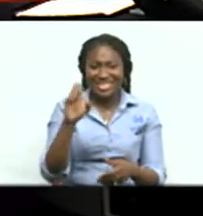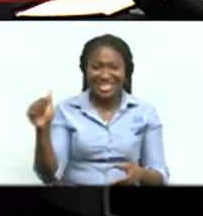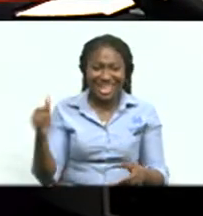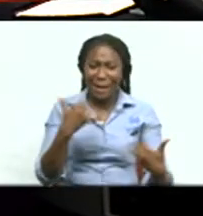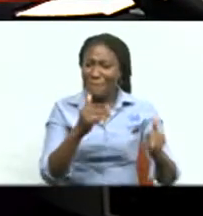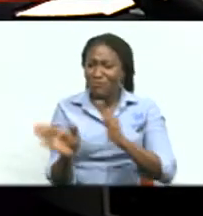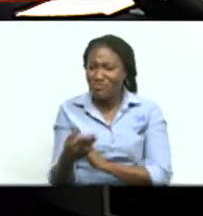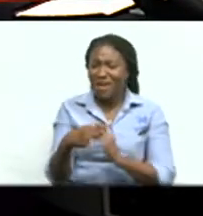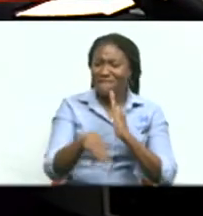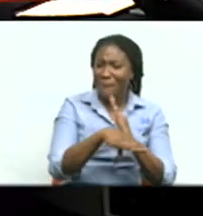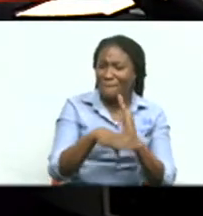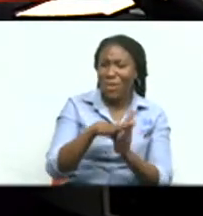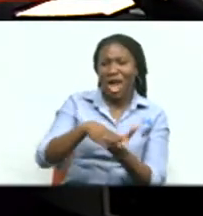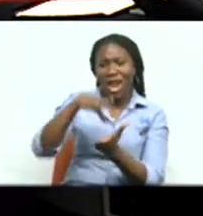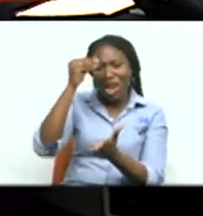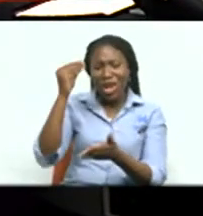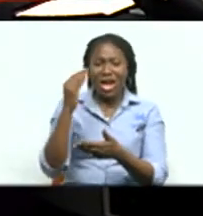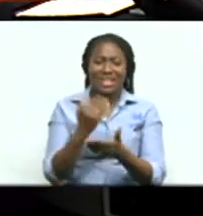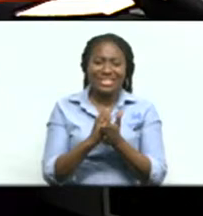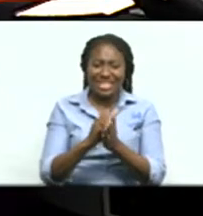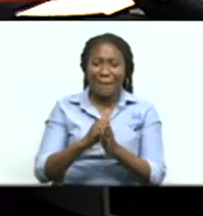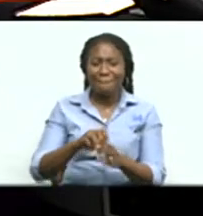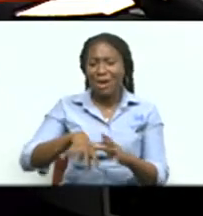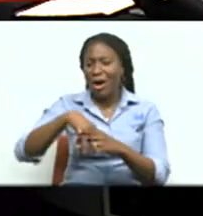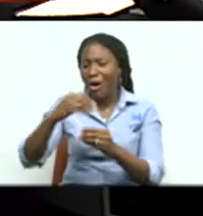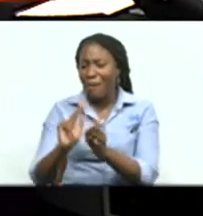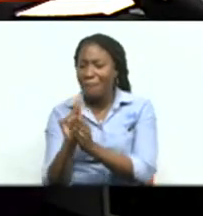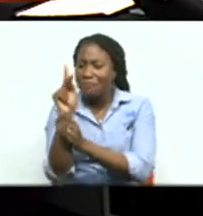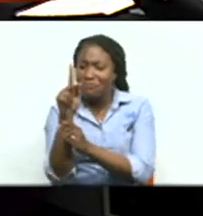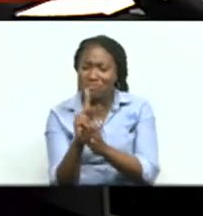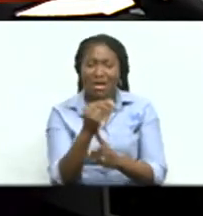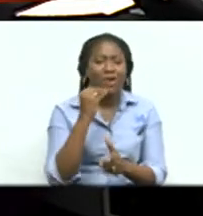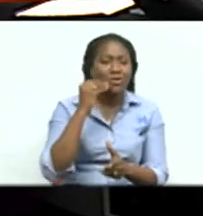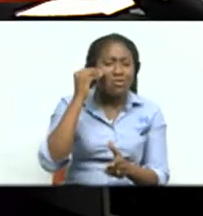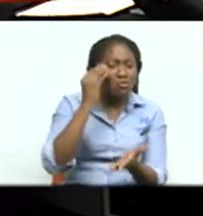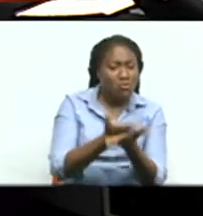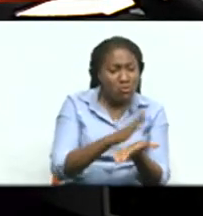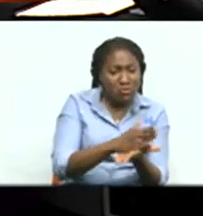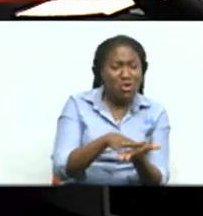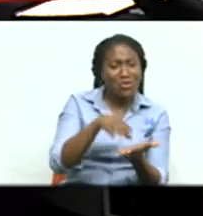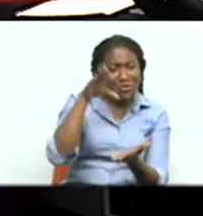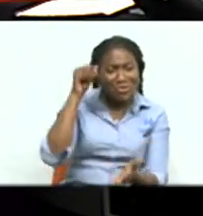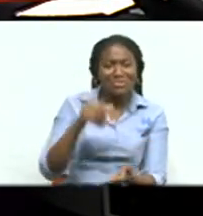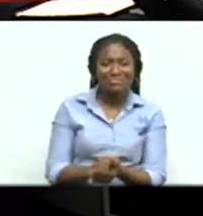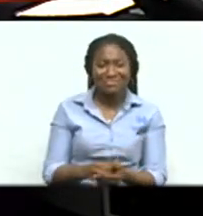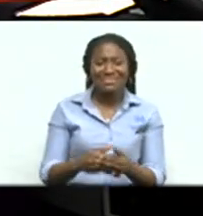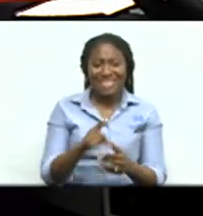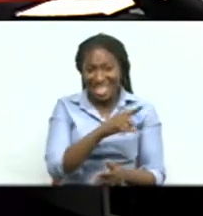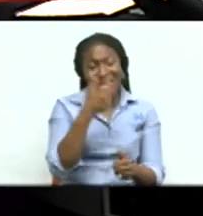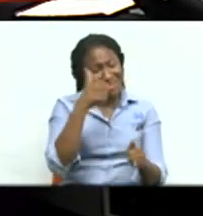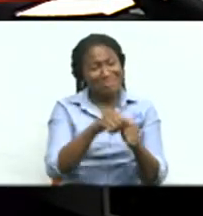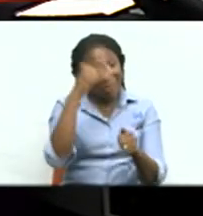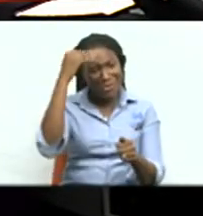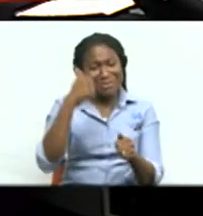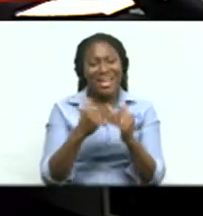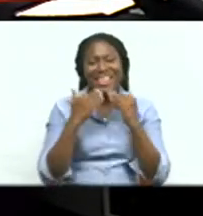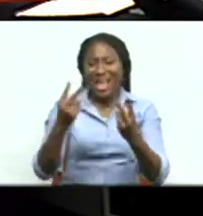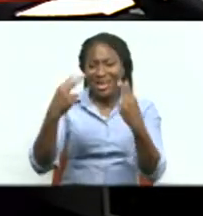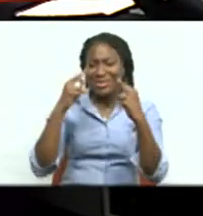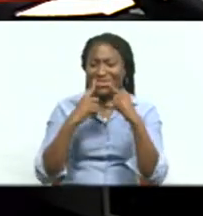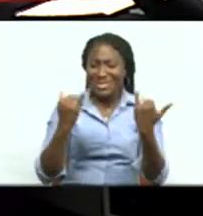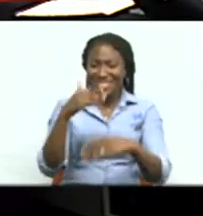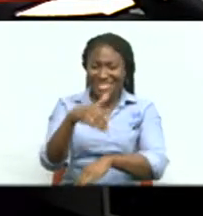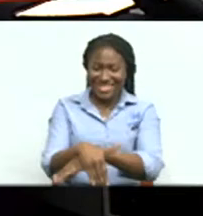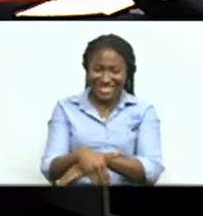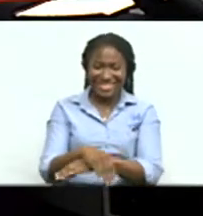and learning some uh handy stuff like gardening and uh some home economics as well at least jossie and i can remember thanks so much for joining us on the seven o